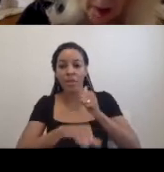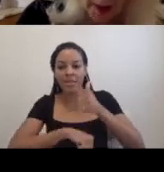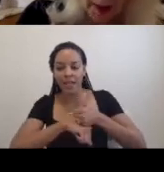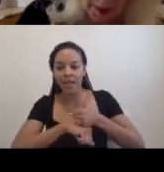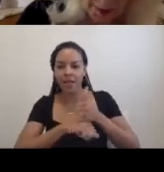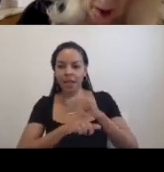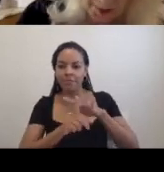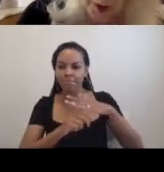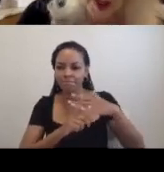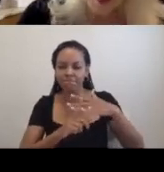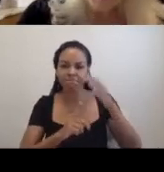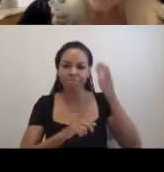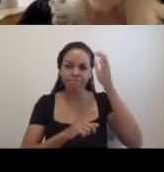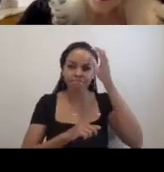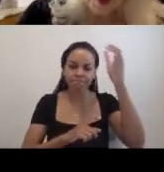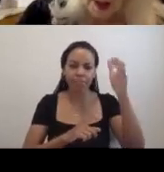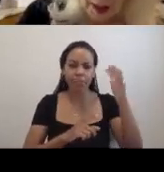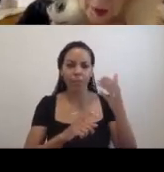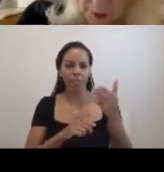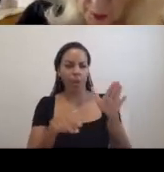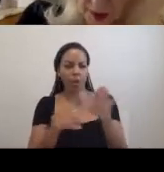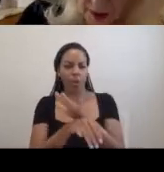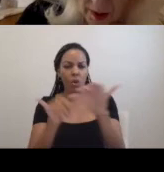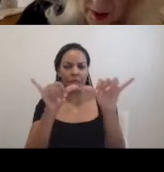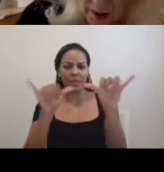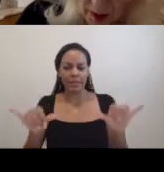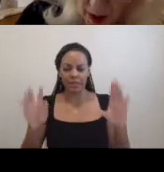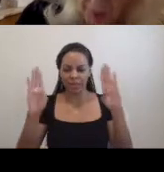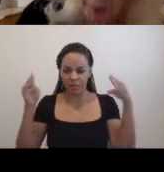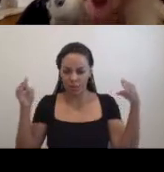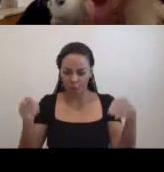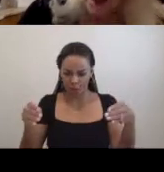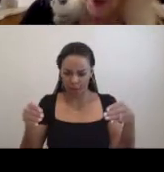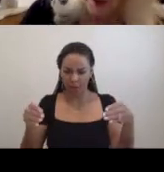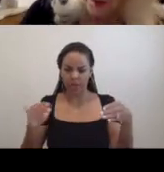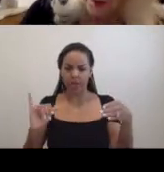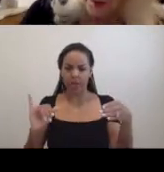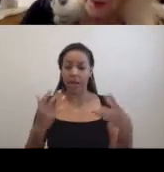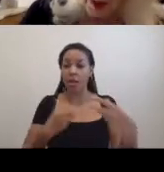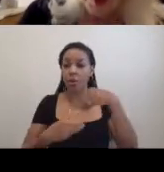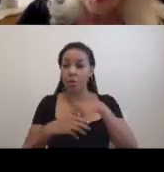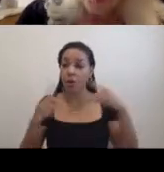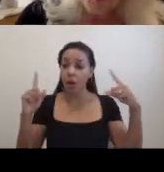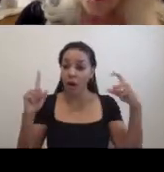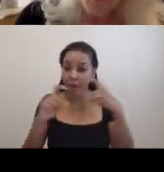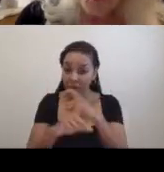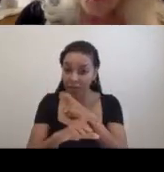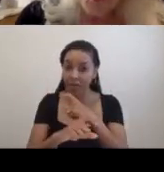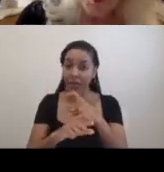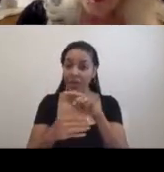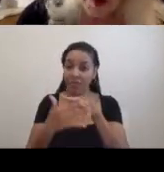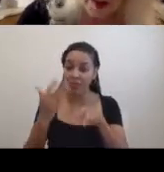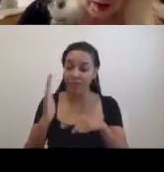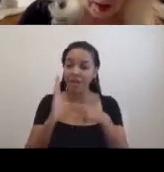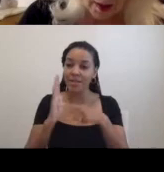in proper scale, including complicating factors, such as fiscal